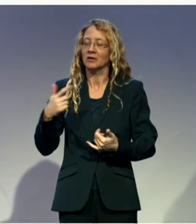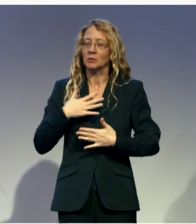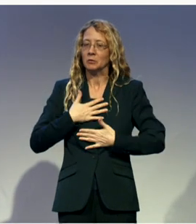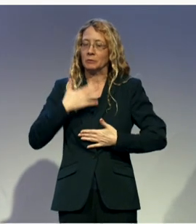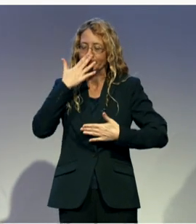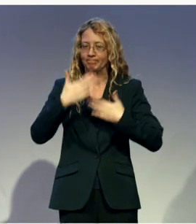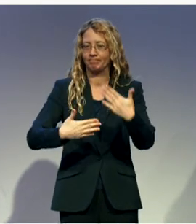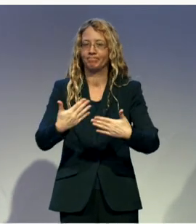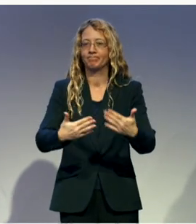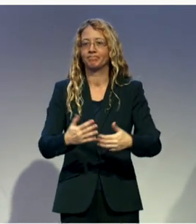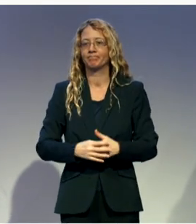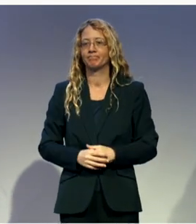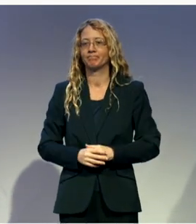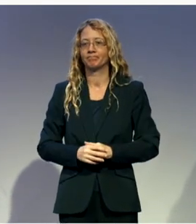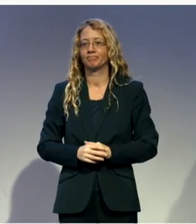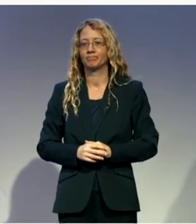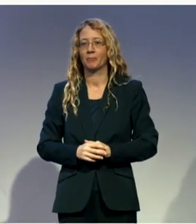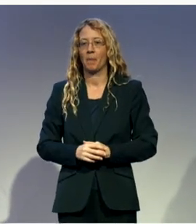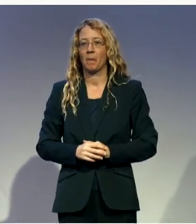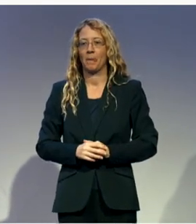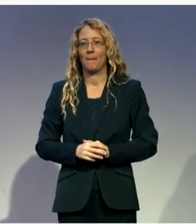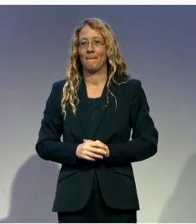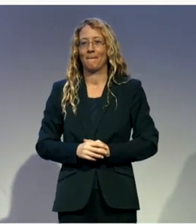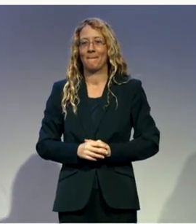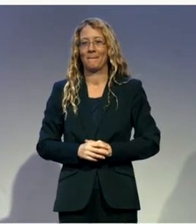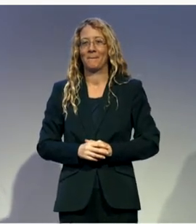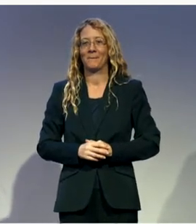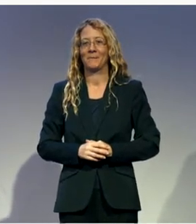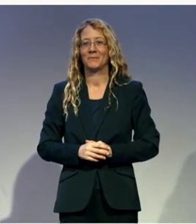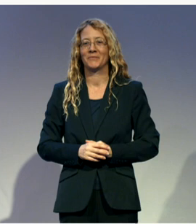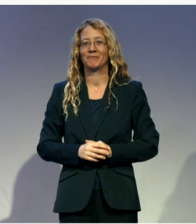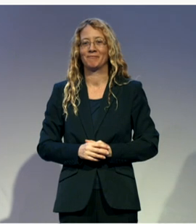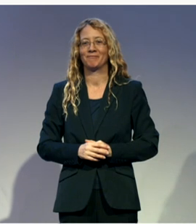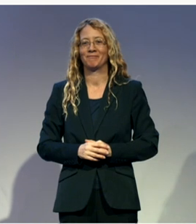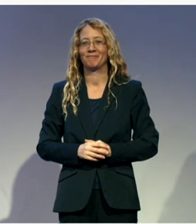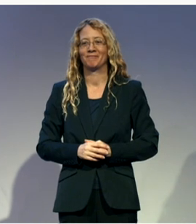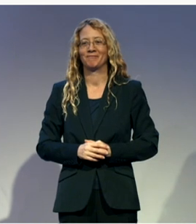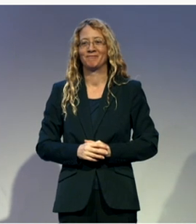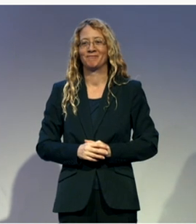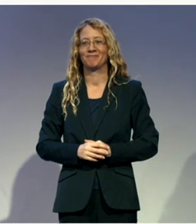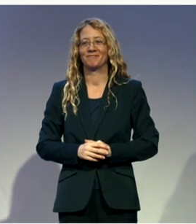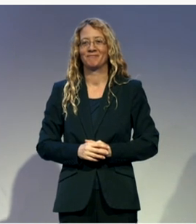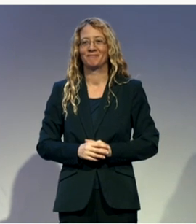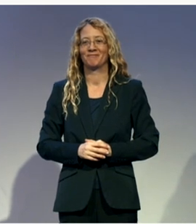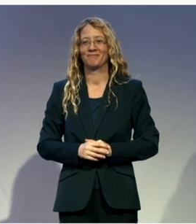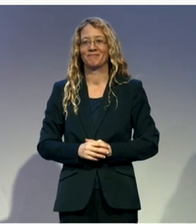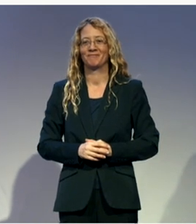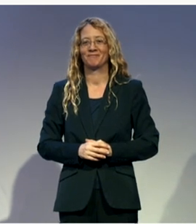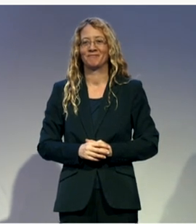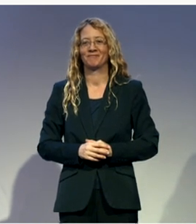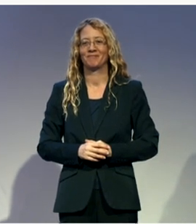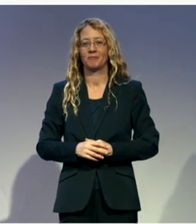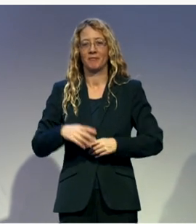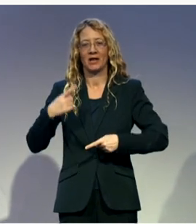In fact, the strategy is that when the political representation of the vulnerable group of